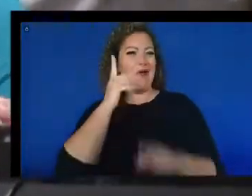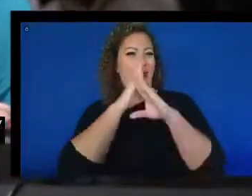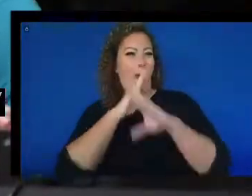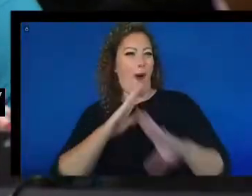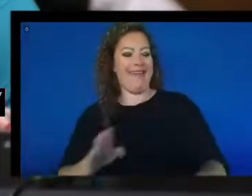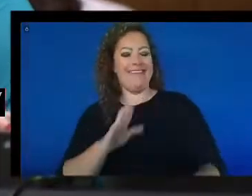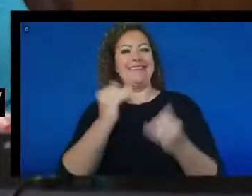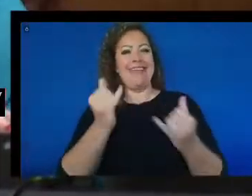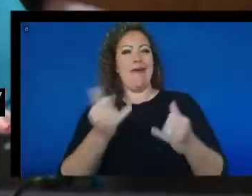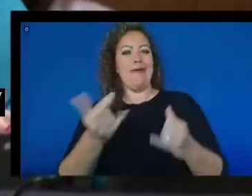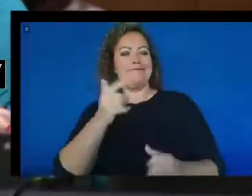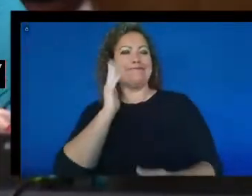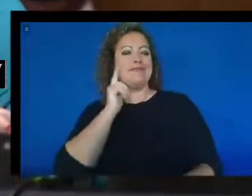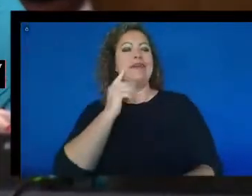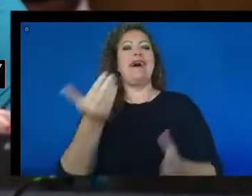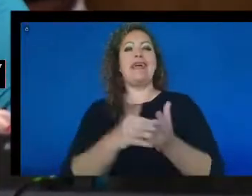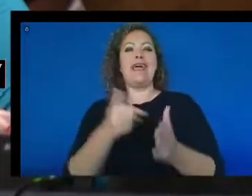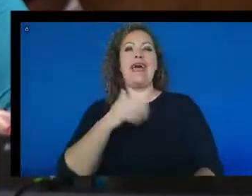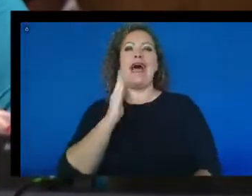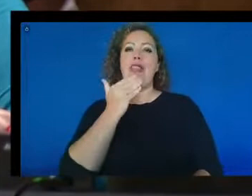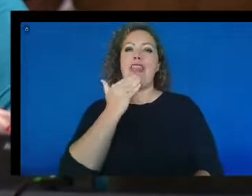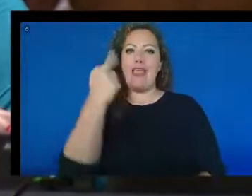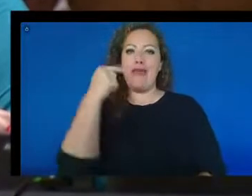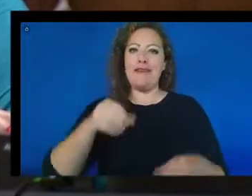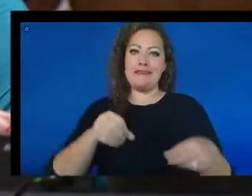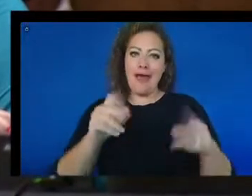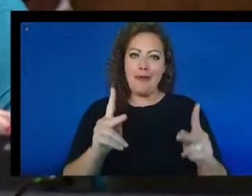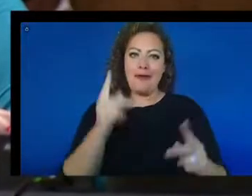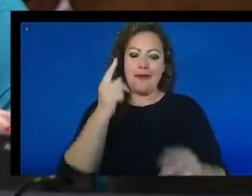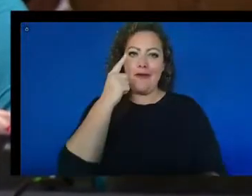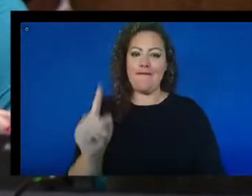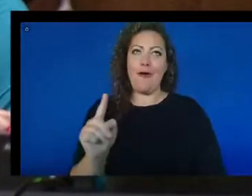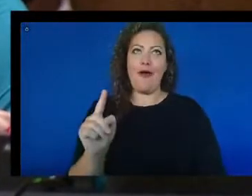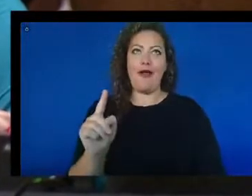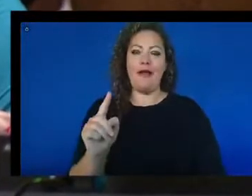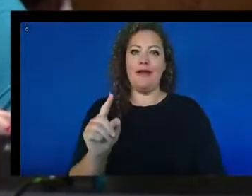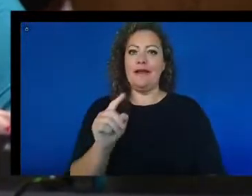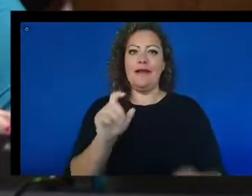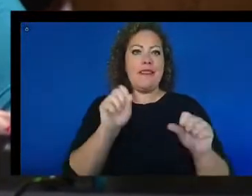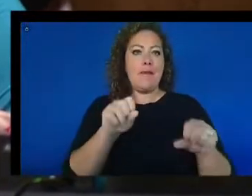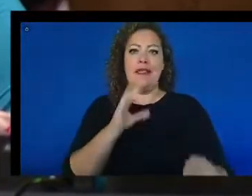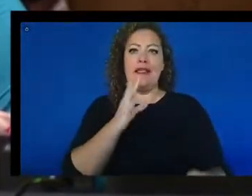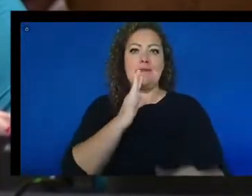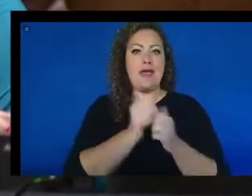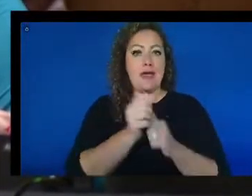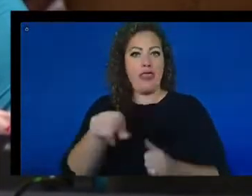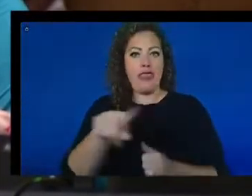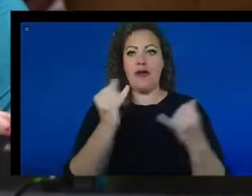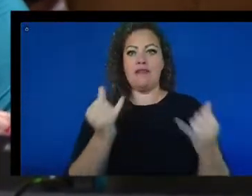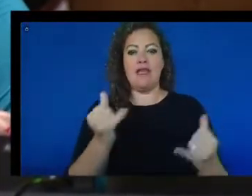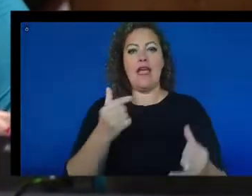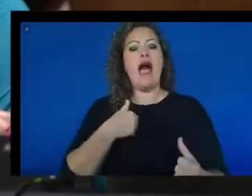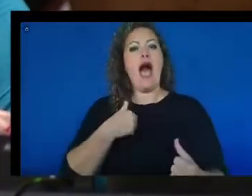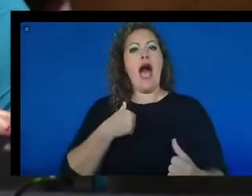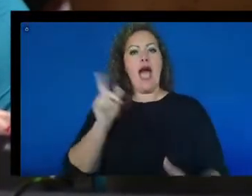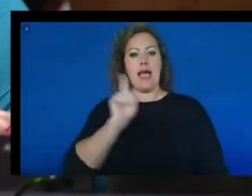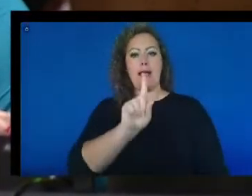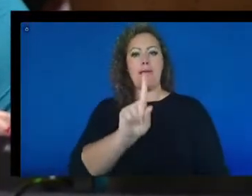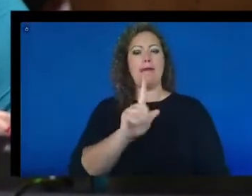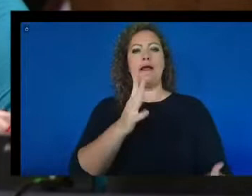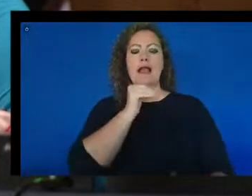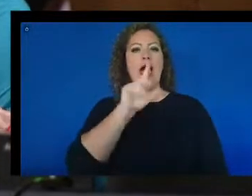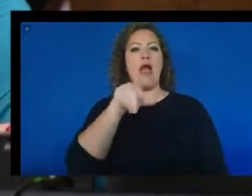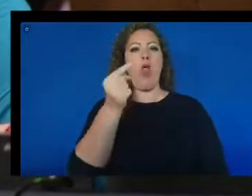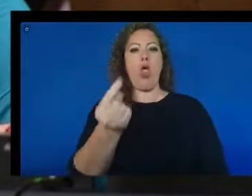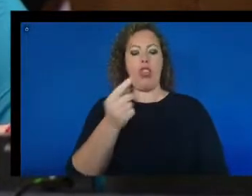Again, I thank you for this opportunity, for the ability to speak with you today. I come to you not only as